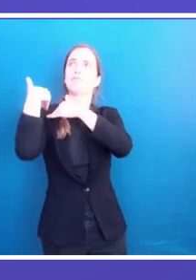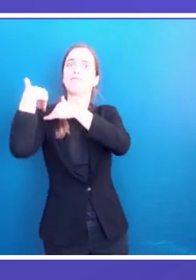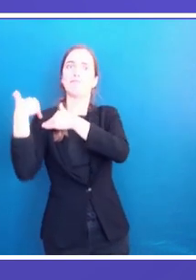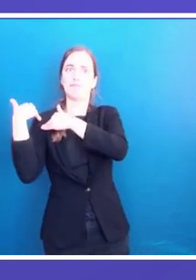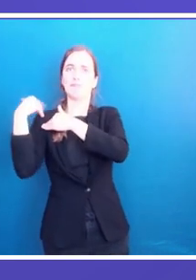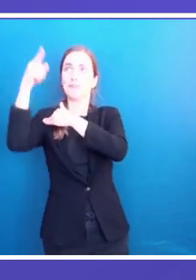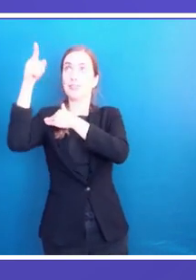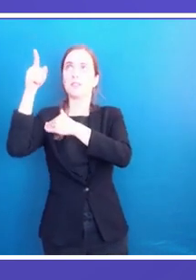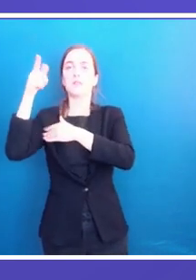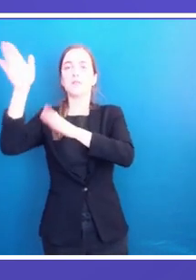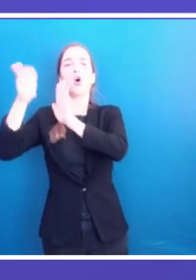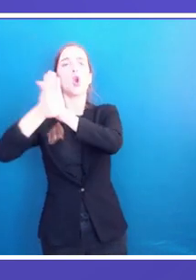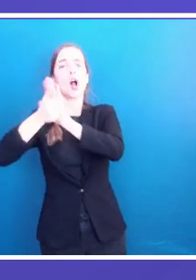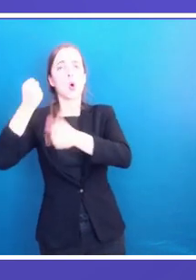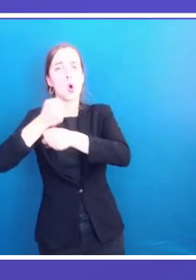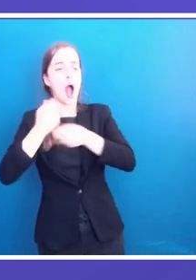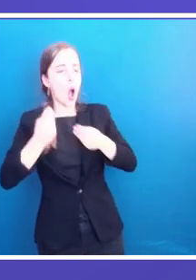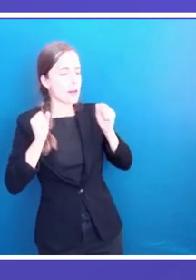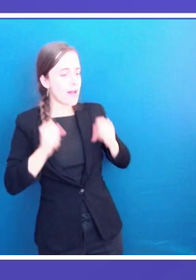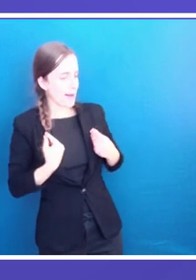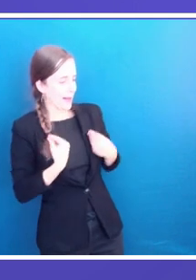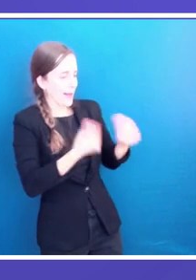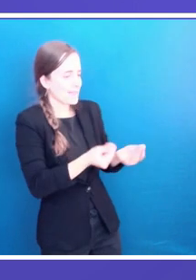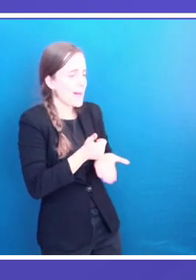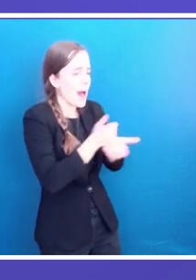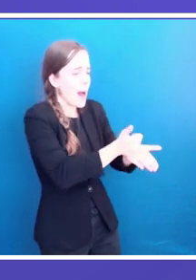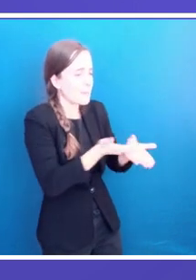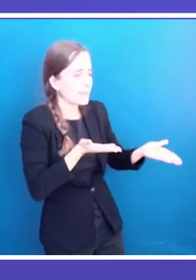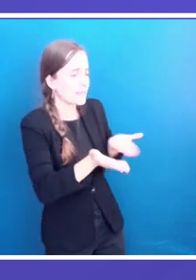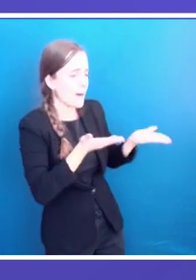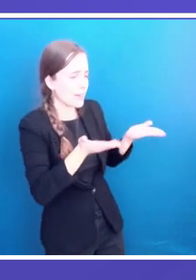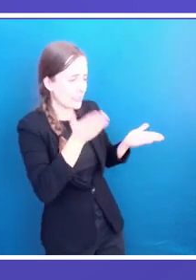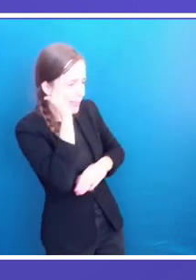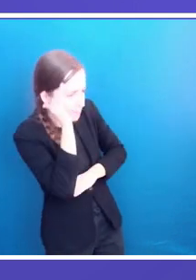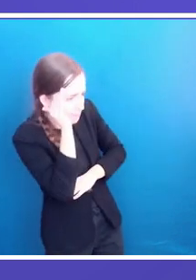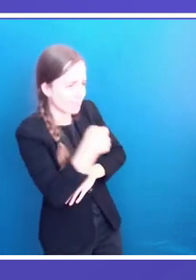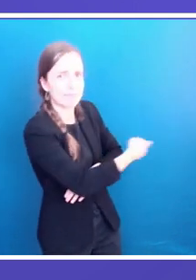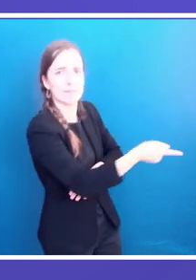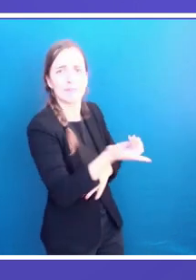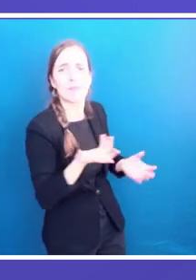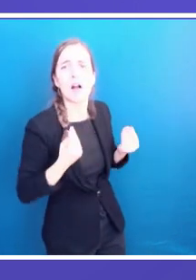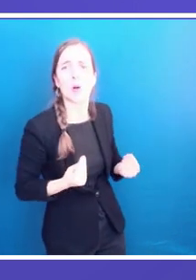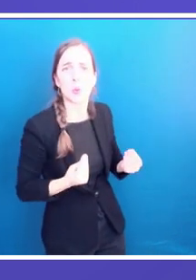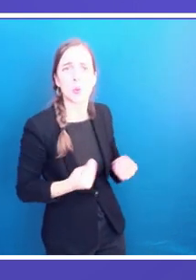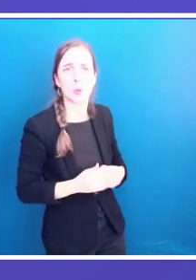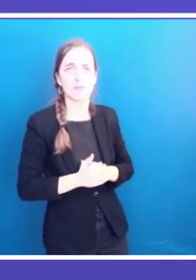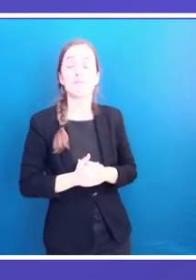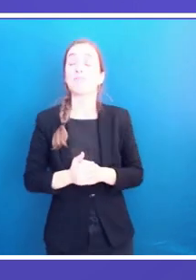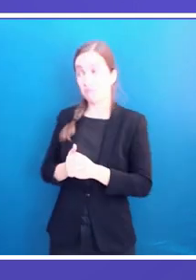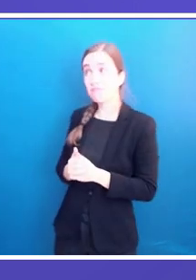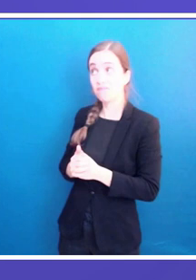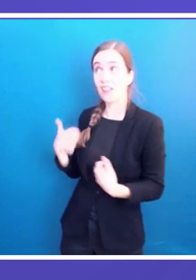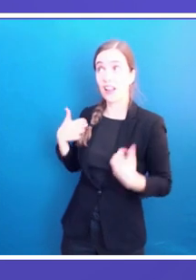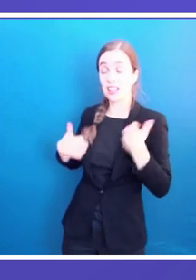asked by one of participants. To get involved is the